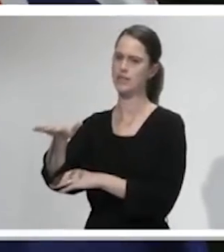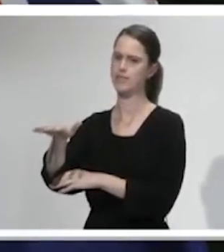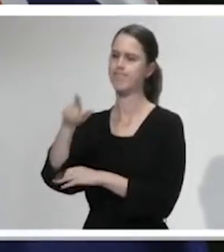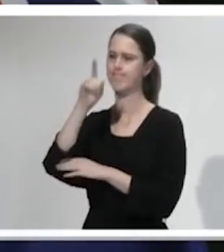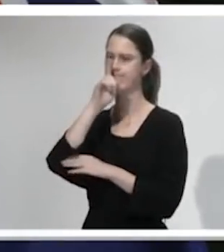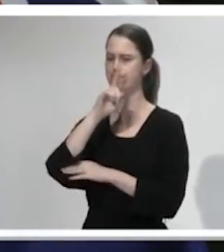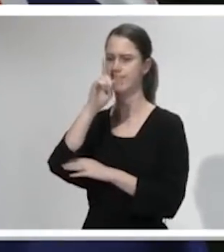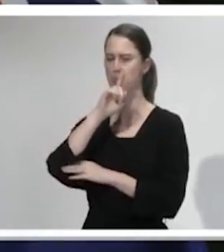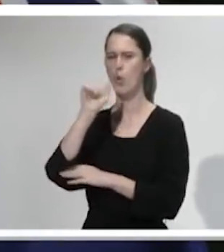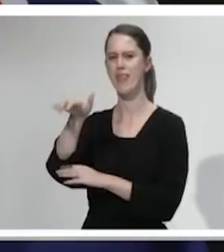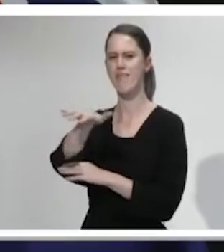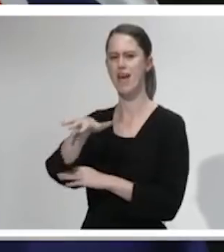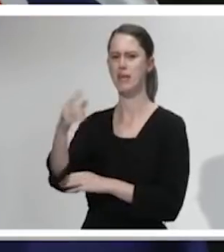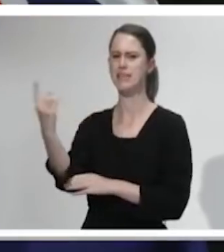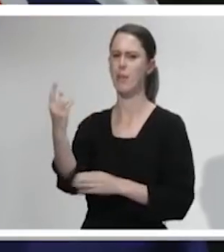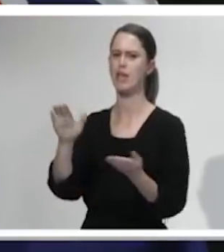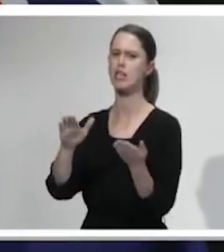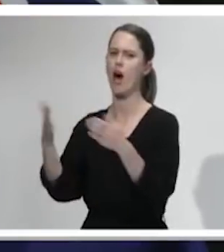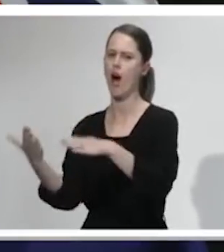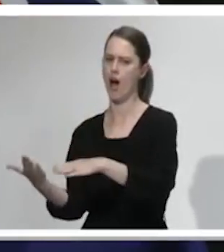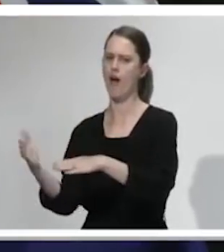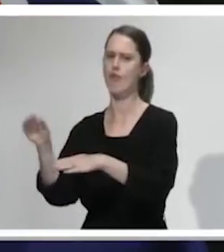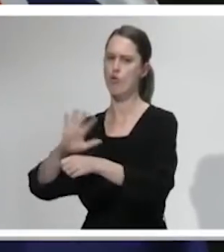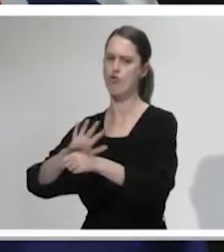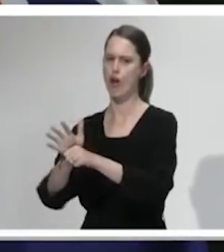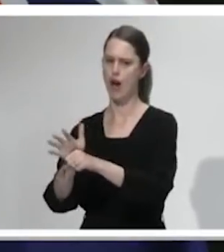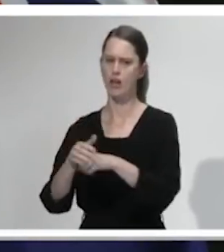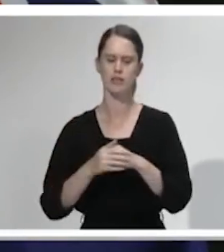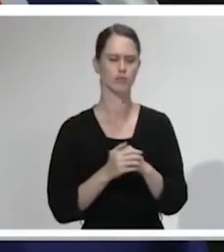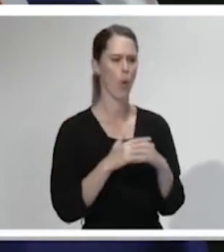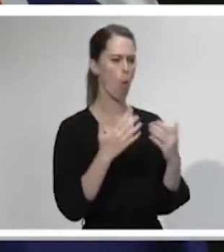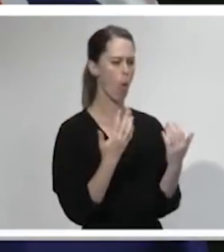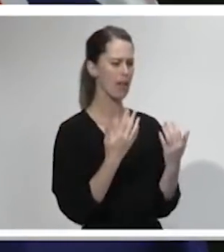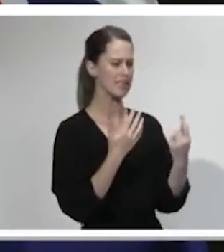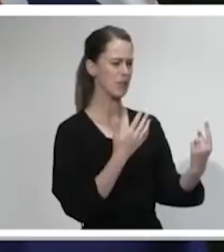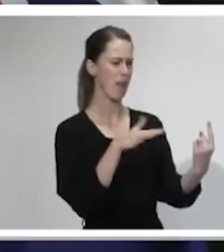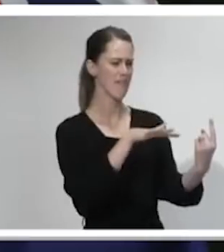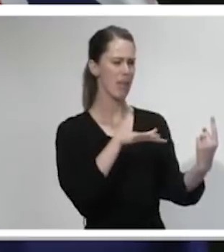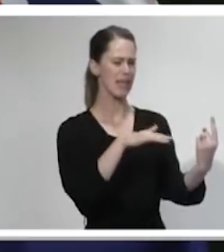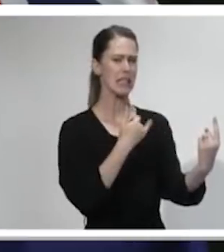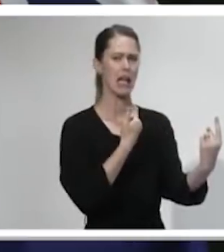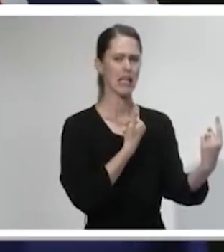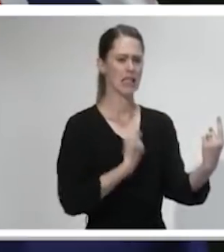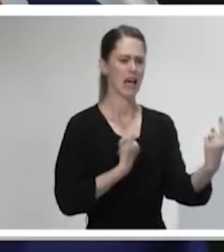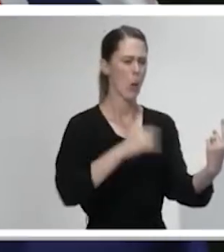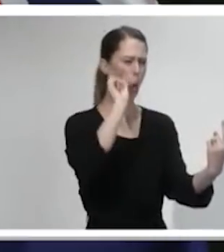lost someone to COVID-19, or the many more who had the terror of almost losing someone.